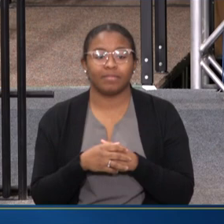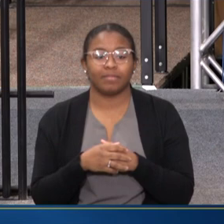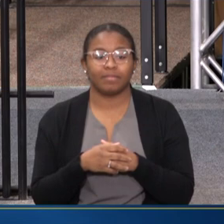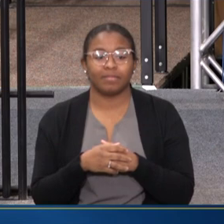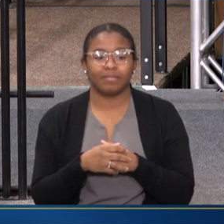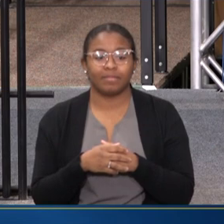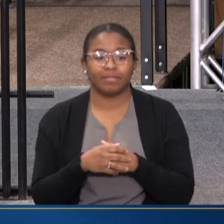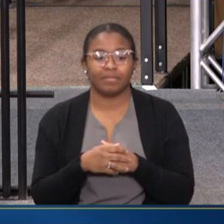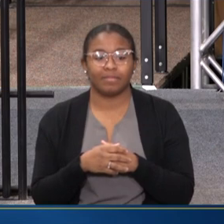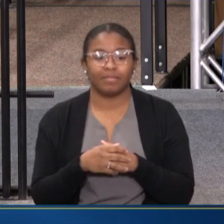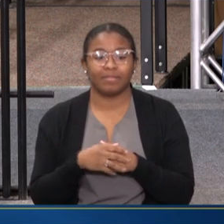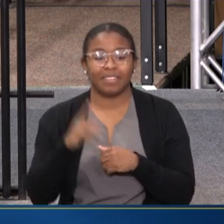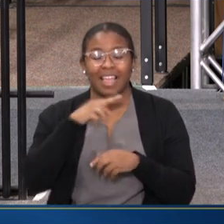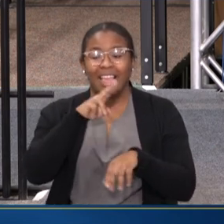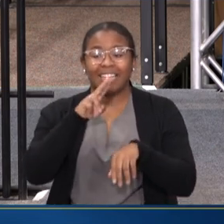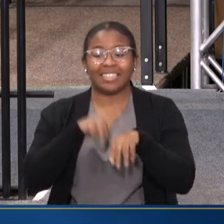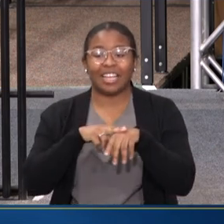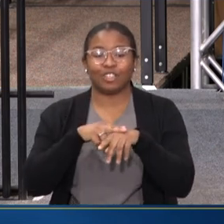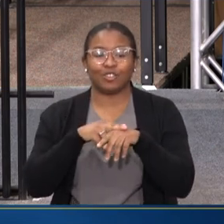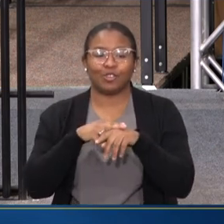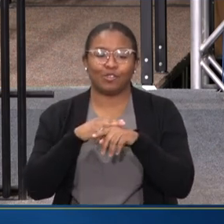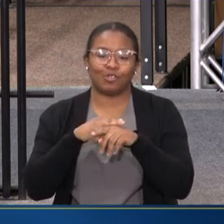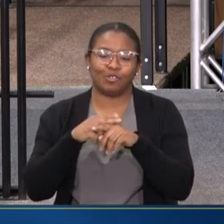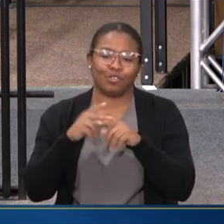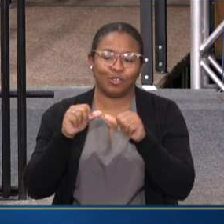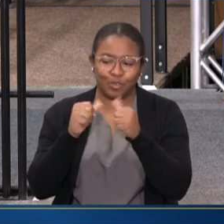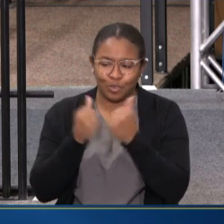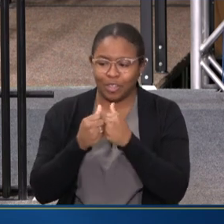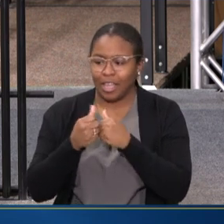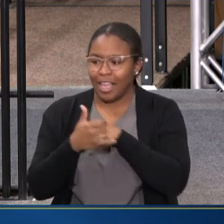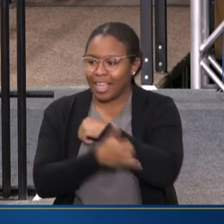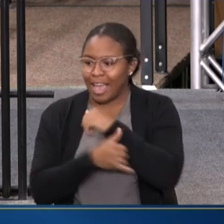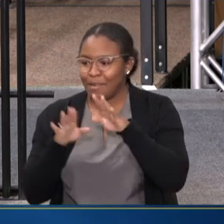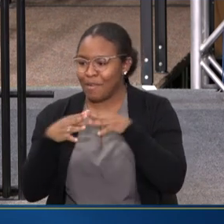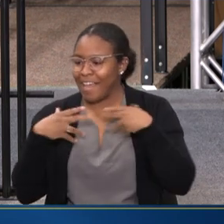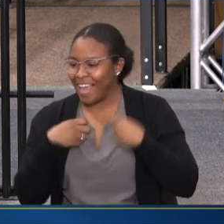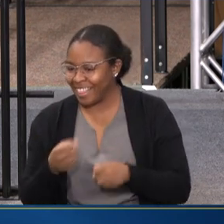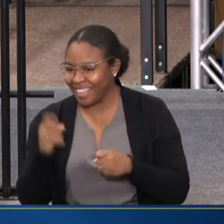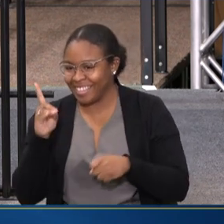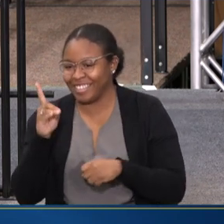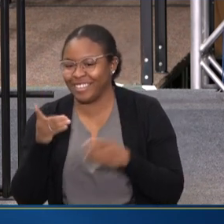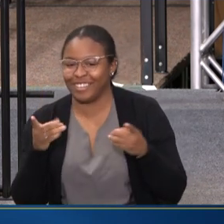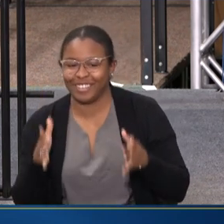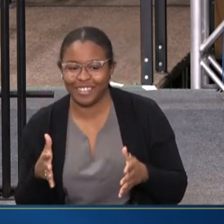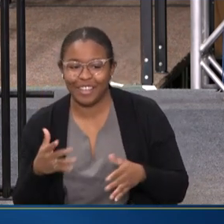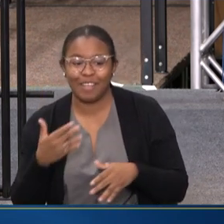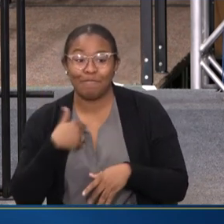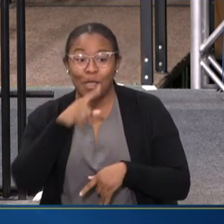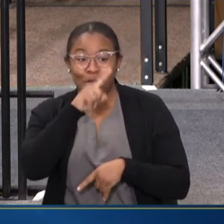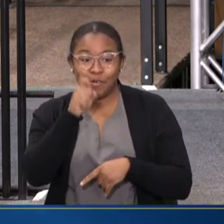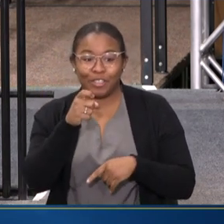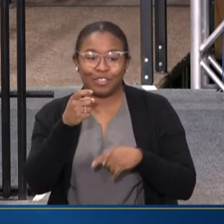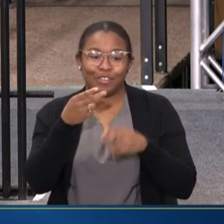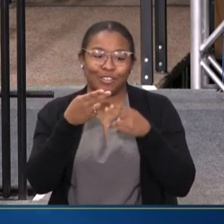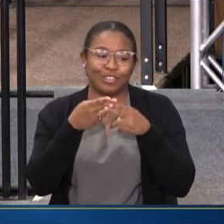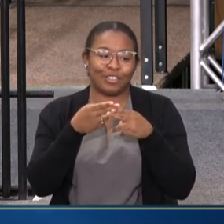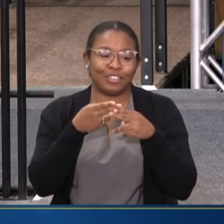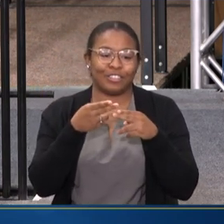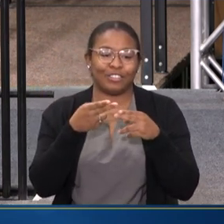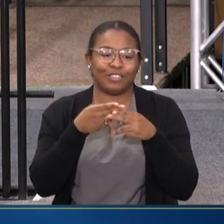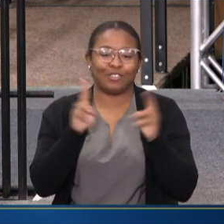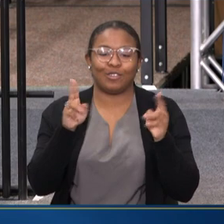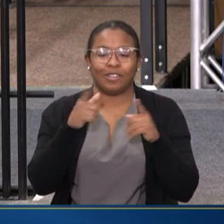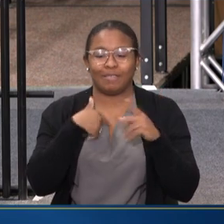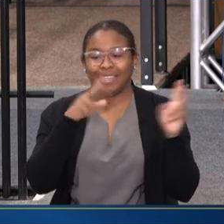JONAH CUNNINGHAM FROM THE NATIONAL ASSOCIATION, COUNTY BEHAVIORAL HEALTH AND DEVELOPMENTAL DISABILITY DIRECTORS. MY QUESTION IS SHORTER THAN THE TITLE OF MY ORGANIZATION.